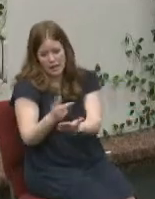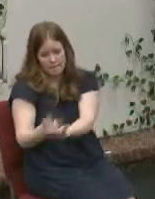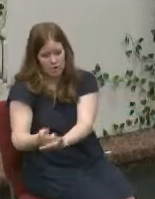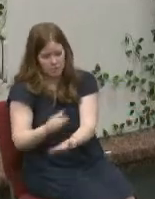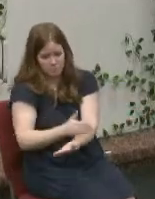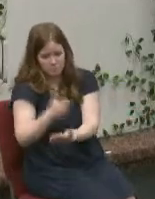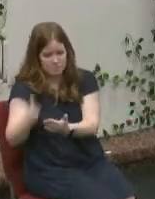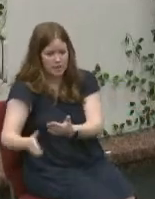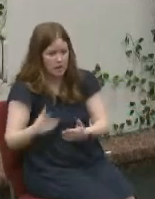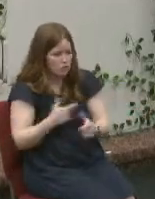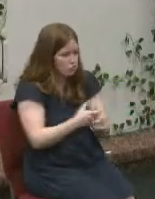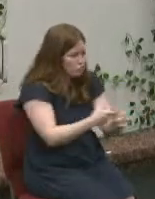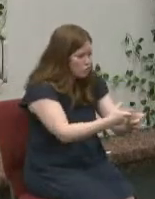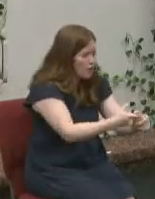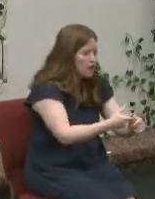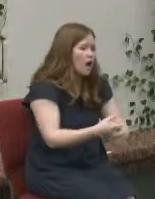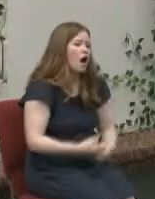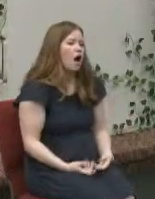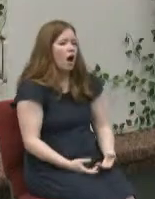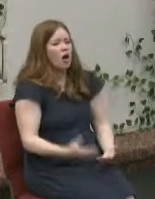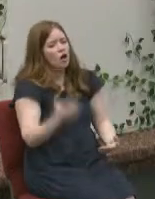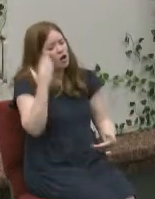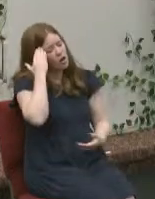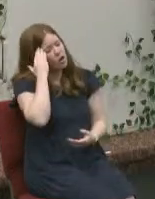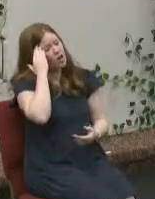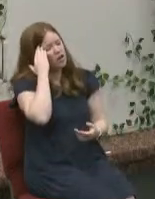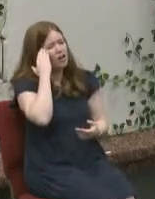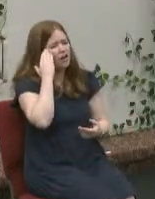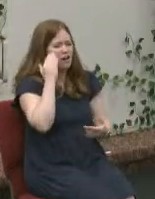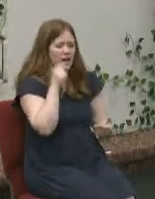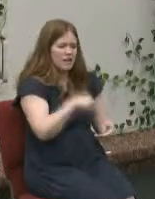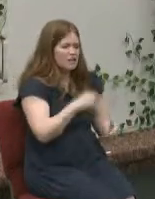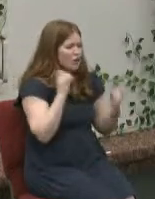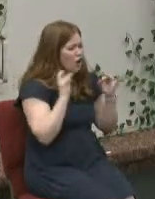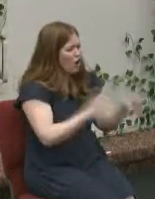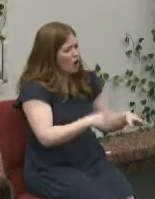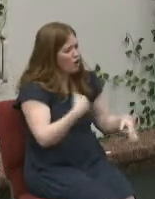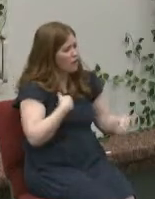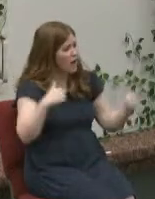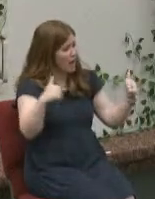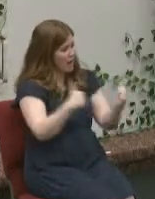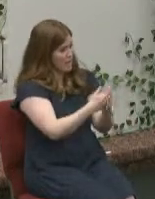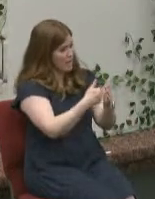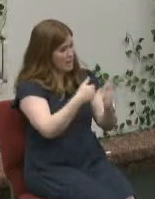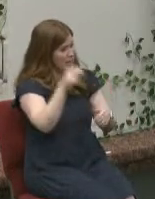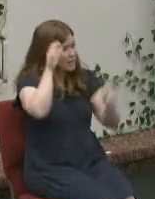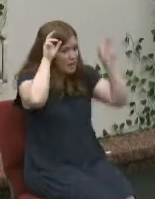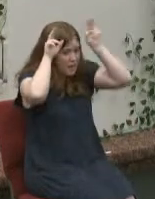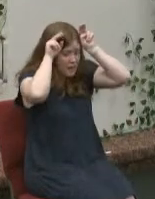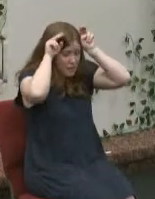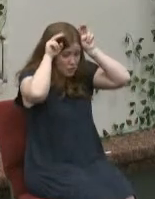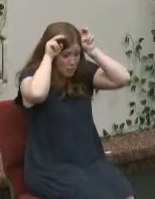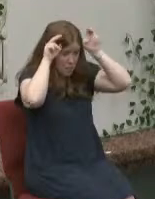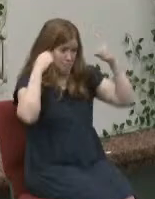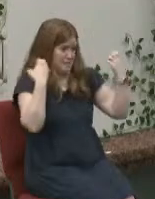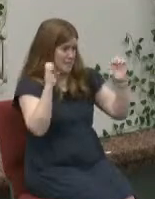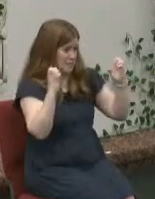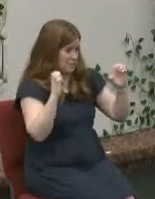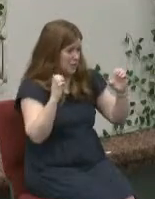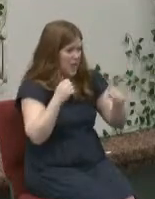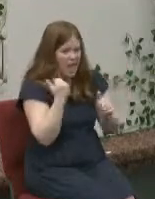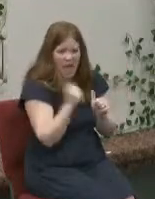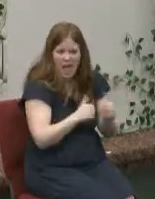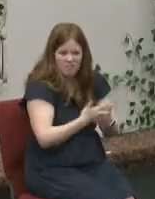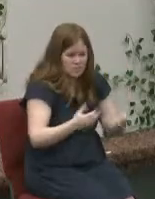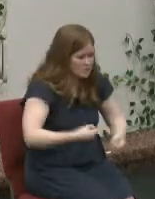road he gets out he runs up and he can't believe it he can't believe it that he hit the Easter Bunny and all the stuff's everywhere and